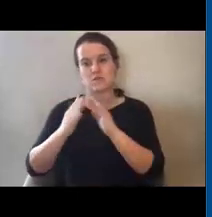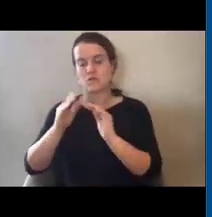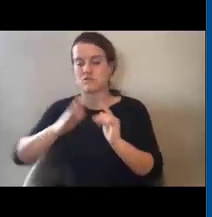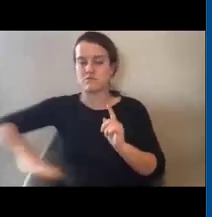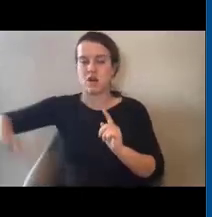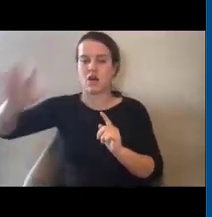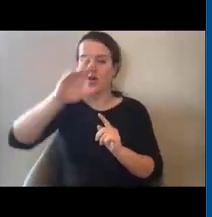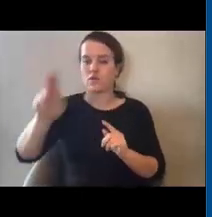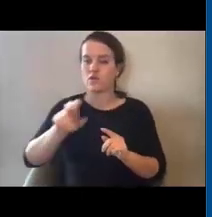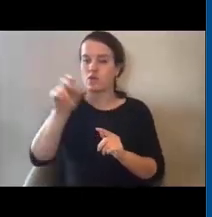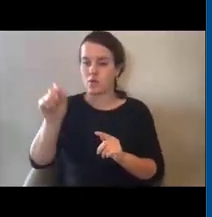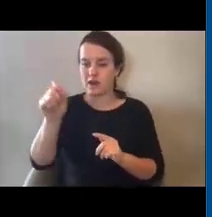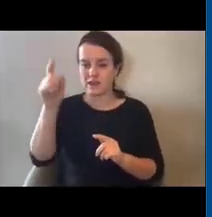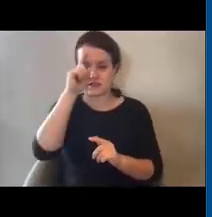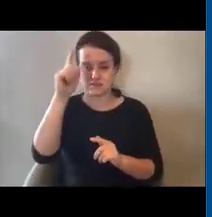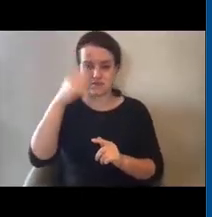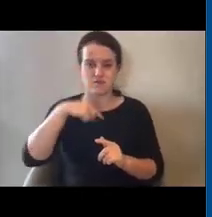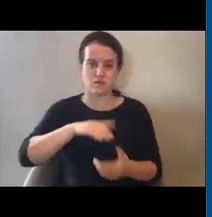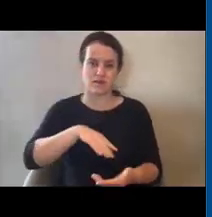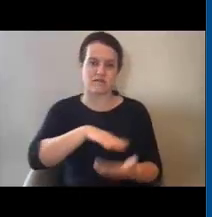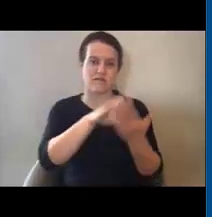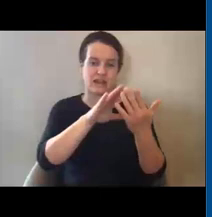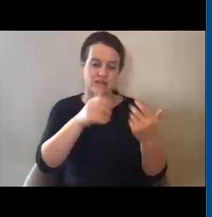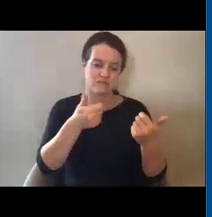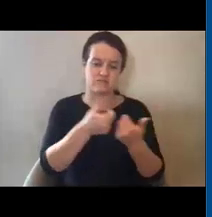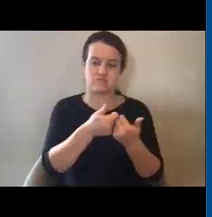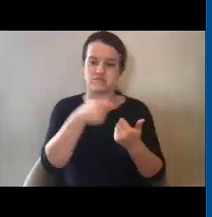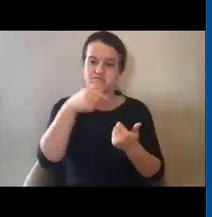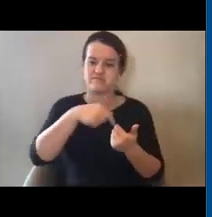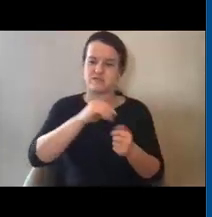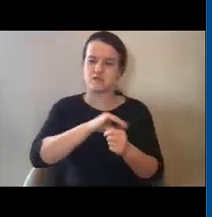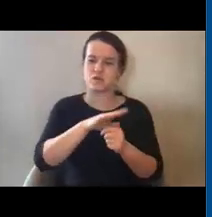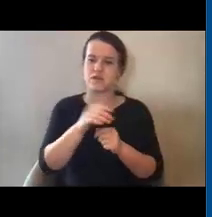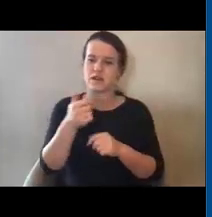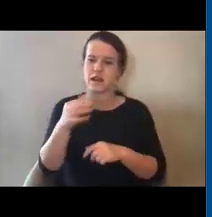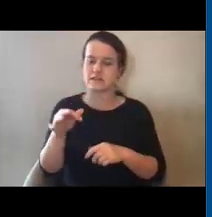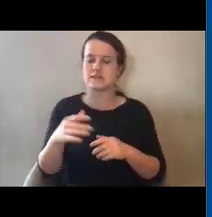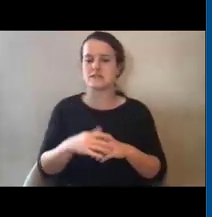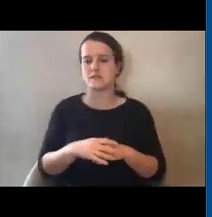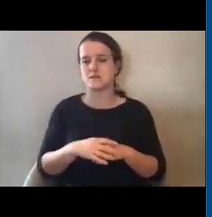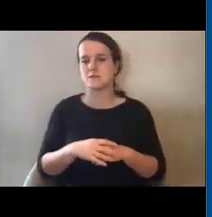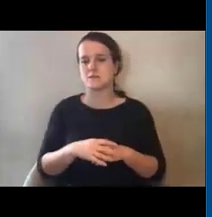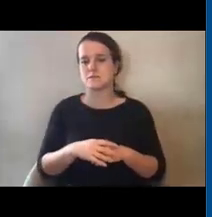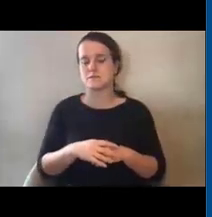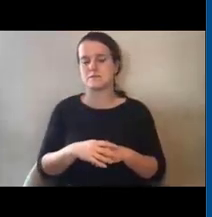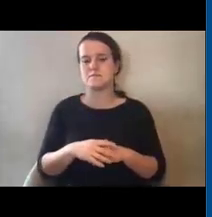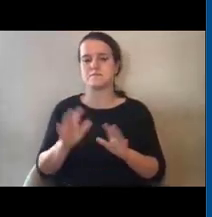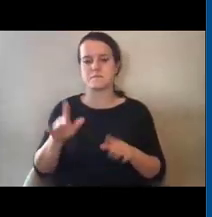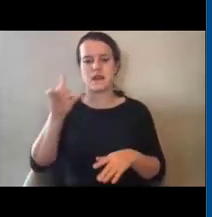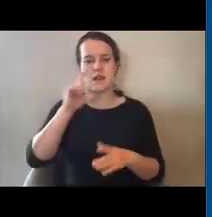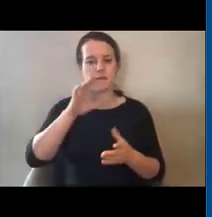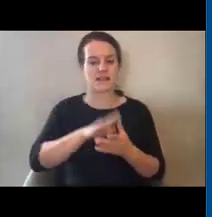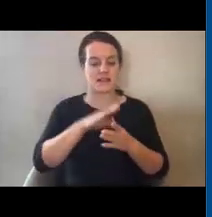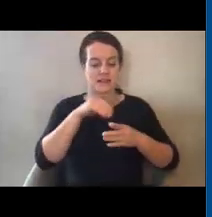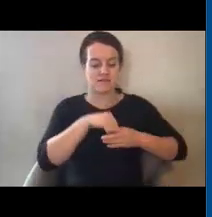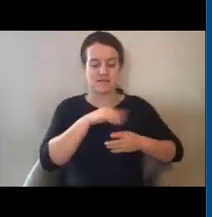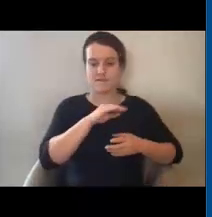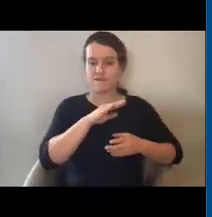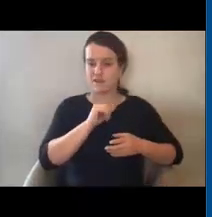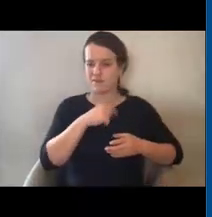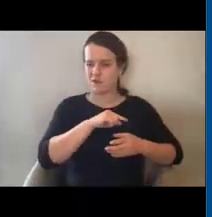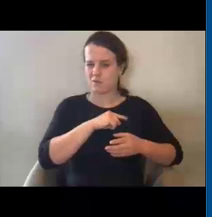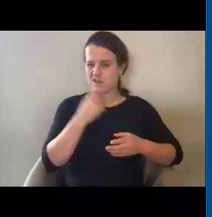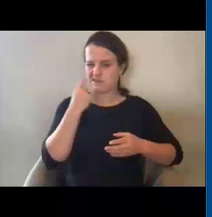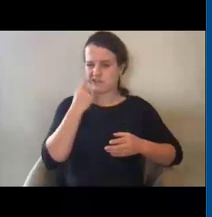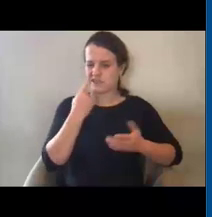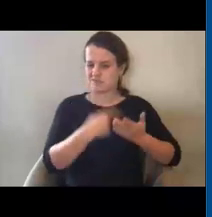country as they face the pandemic. think, you know, internal to FEMA, we had a conversation the other